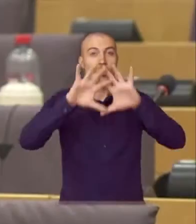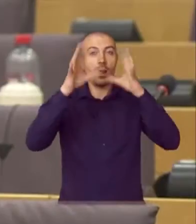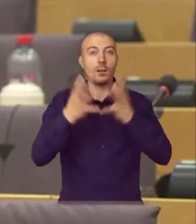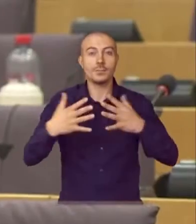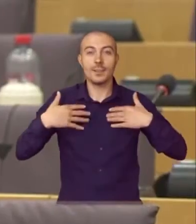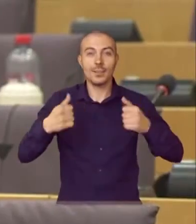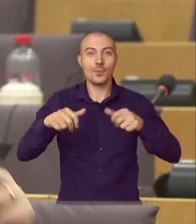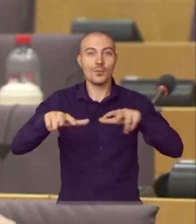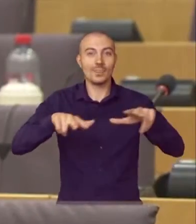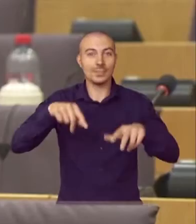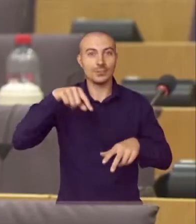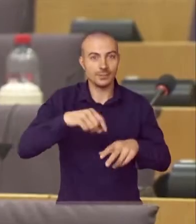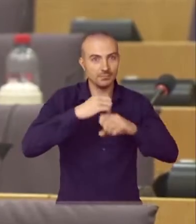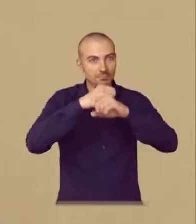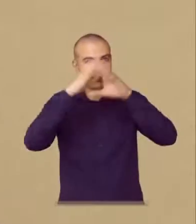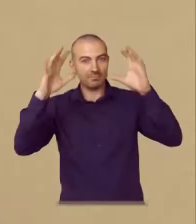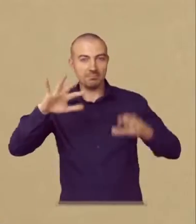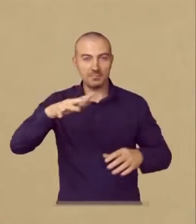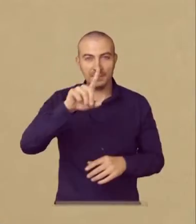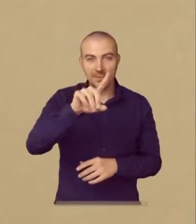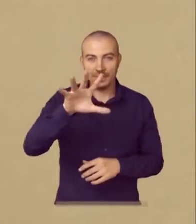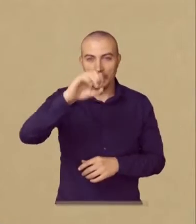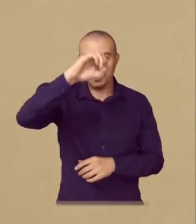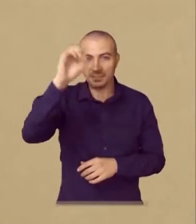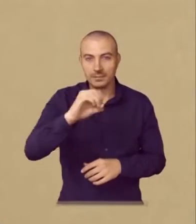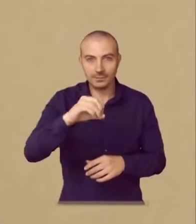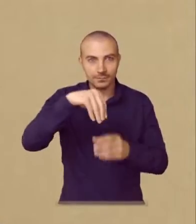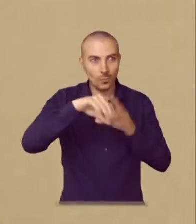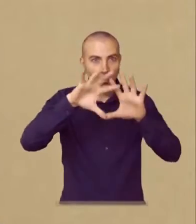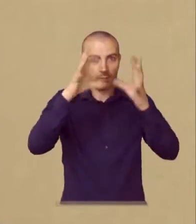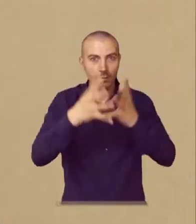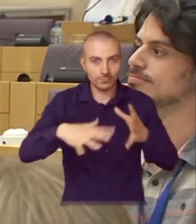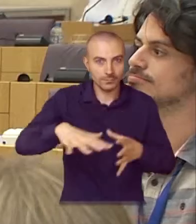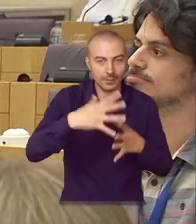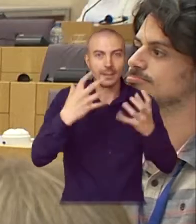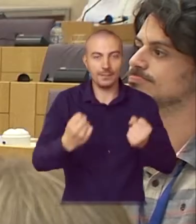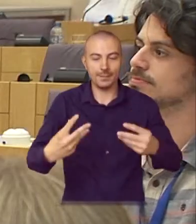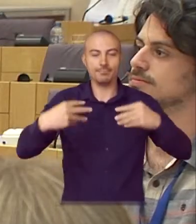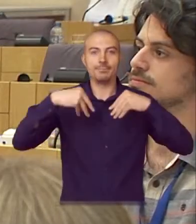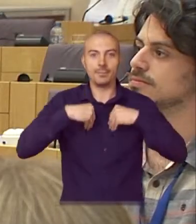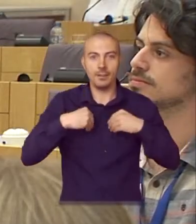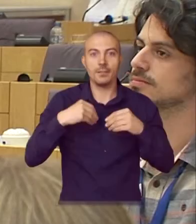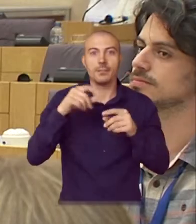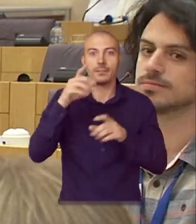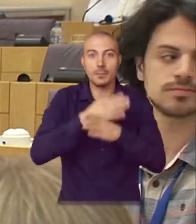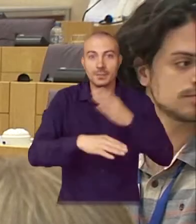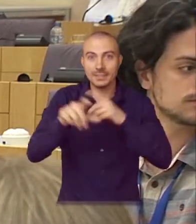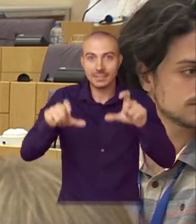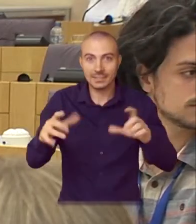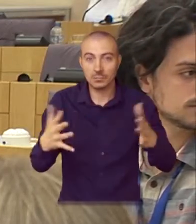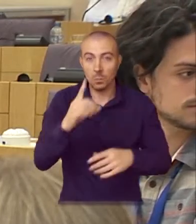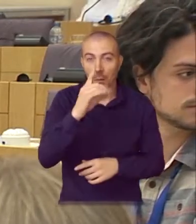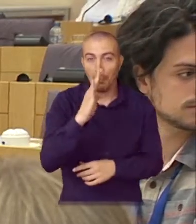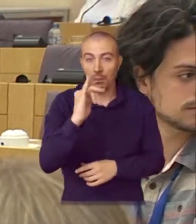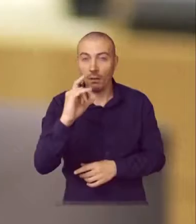The World Health Organisation estimates that about 15% of the population, over a billion people, have some form of disability.